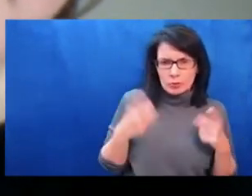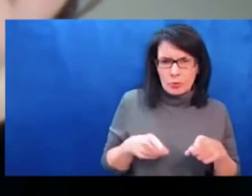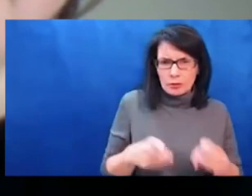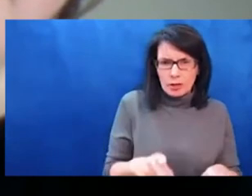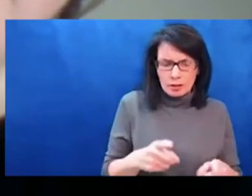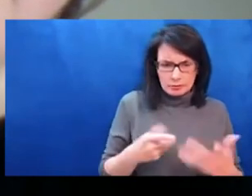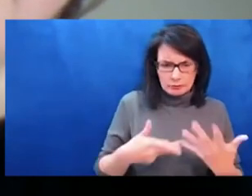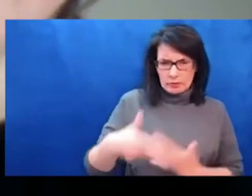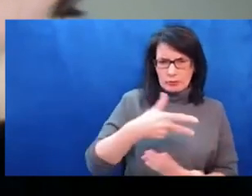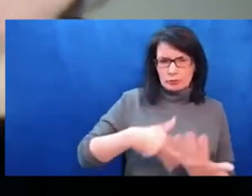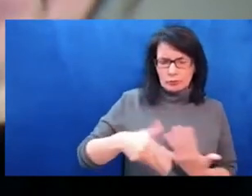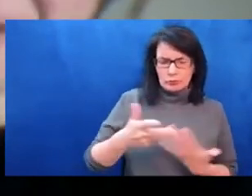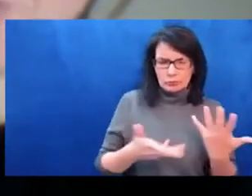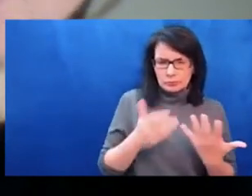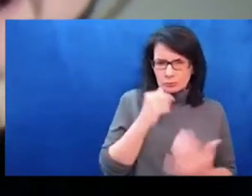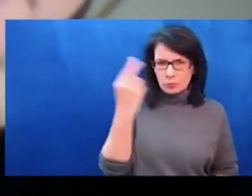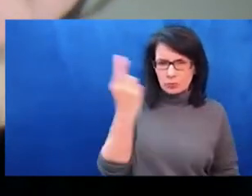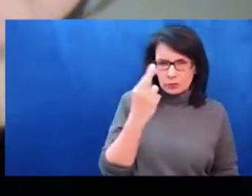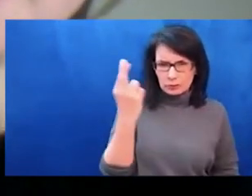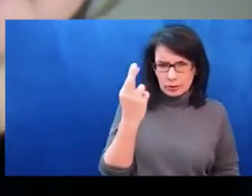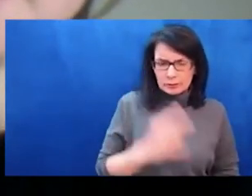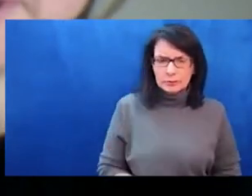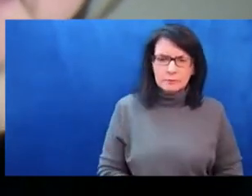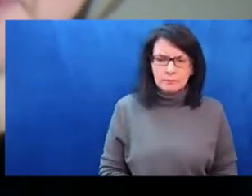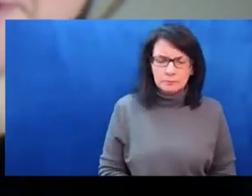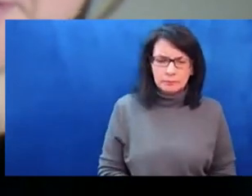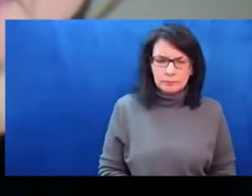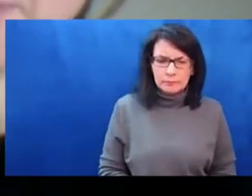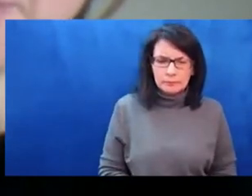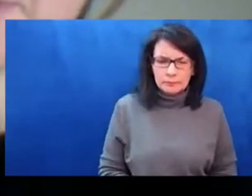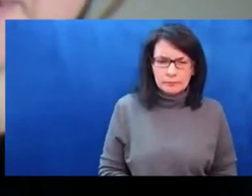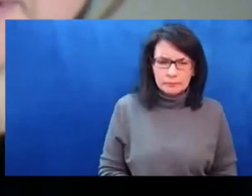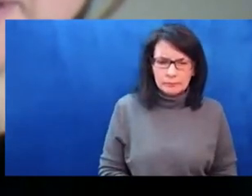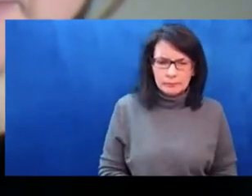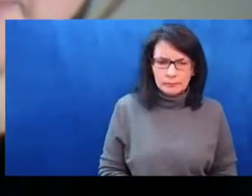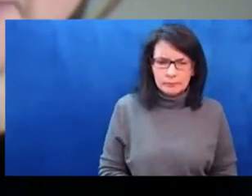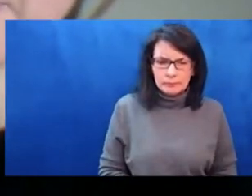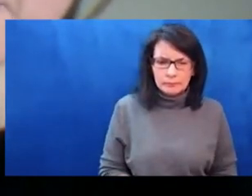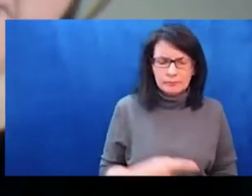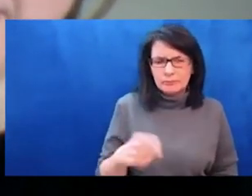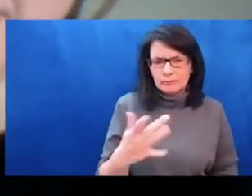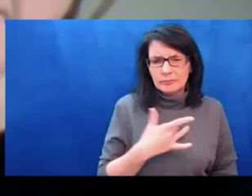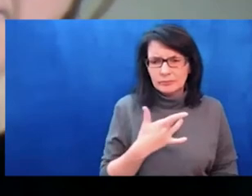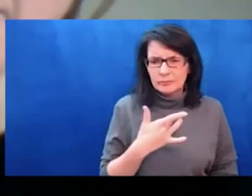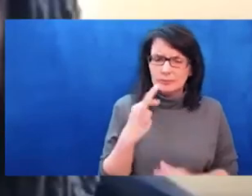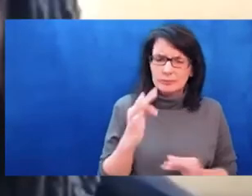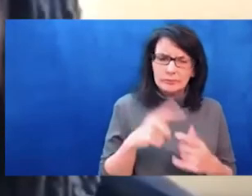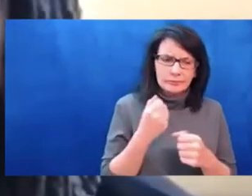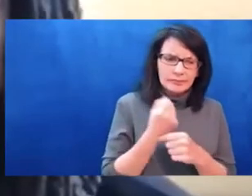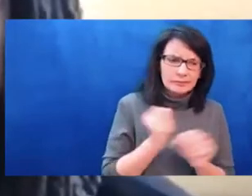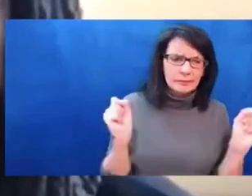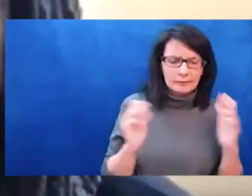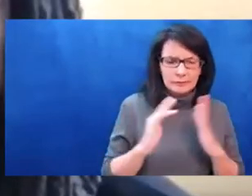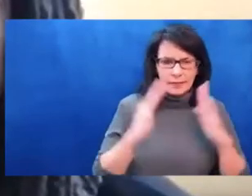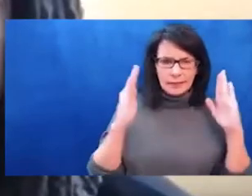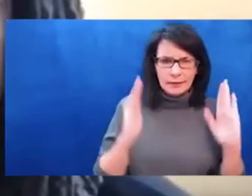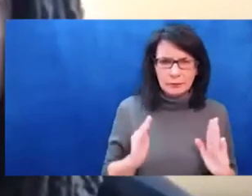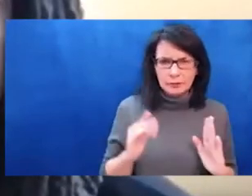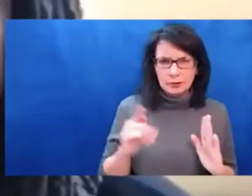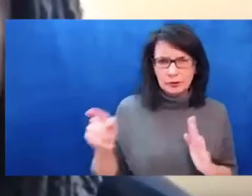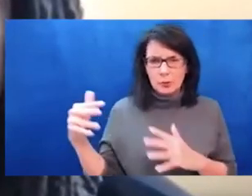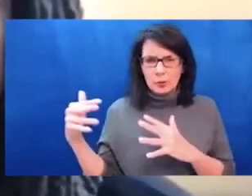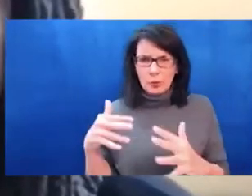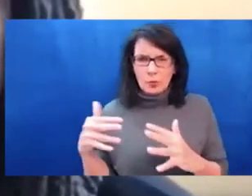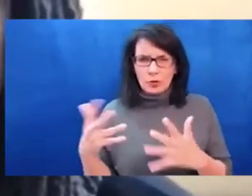it's going to sit there for a while. It's hard to really put into words, but understanding my position